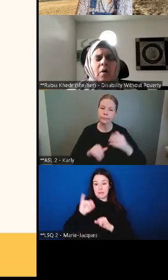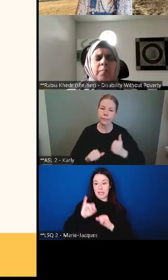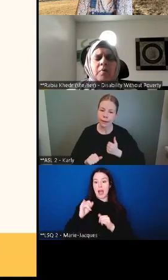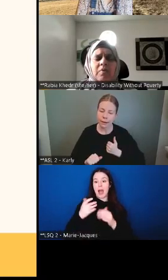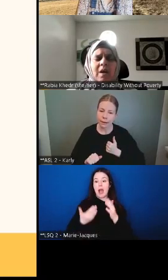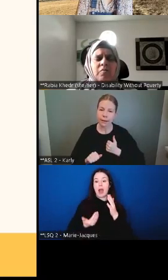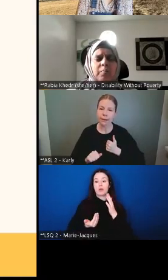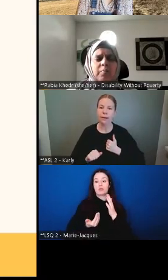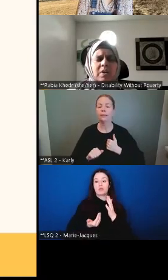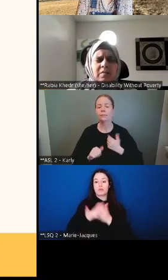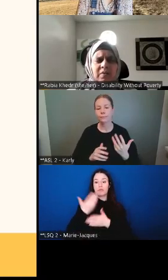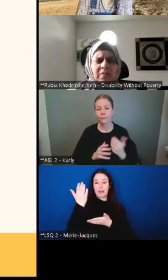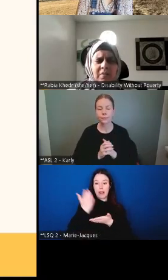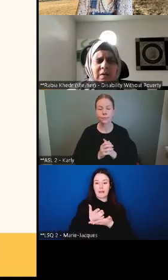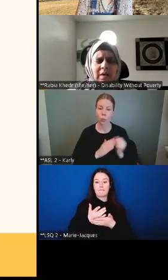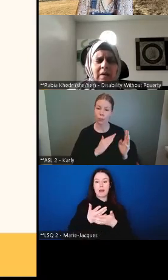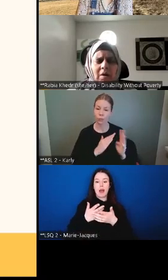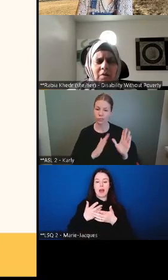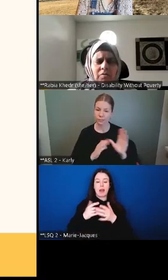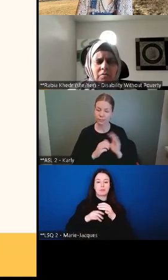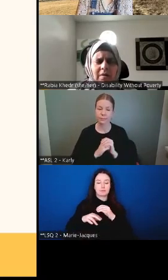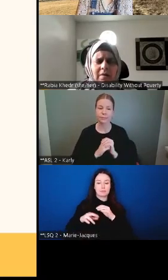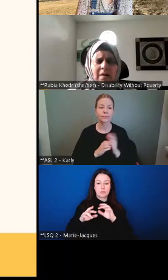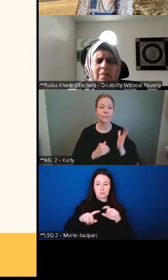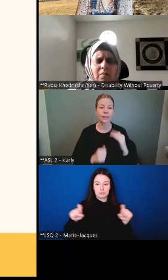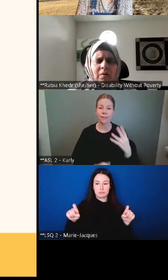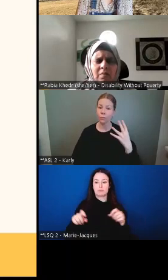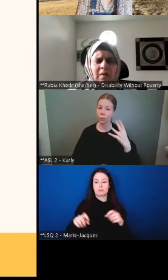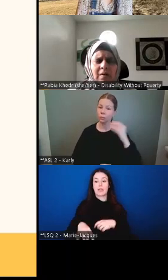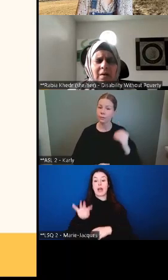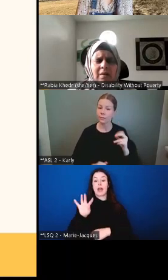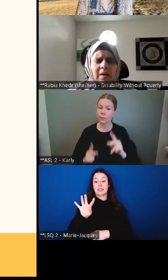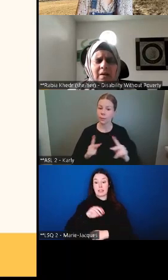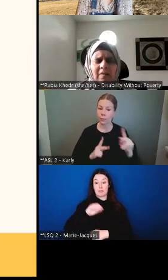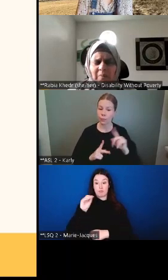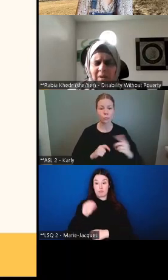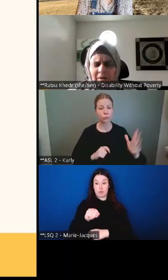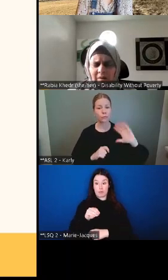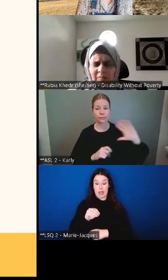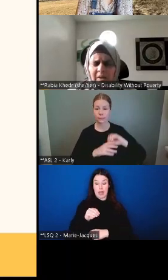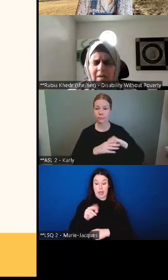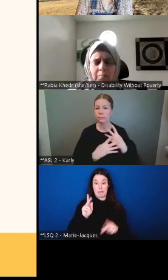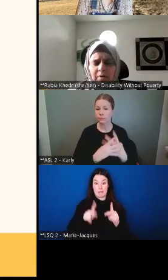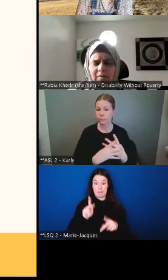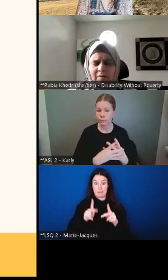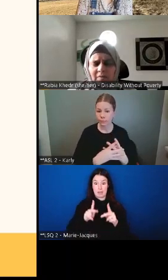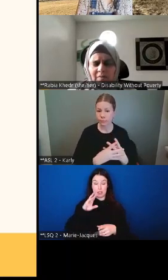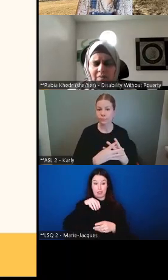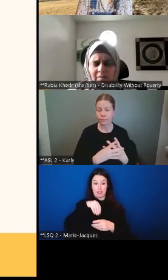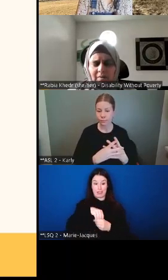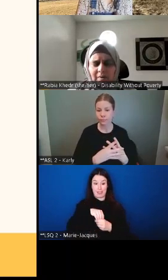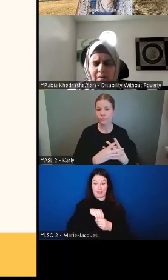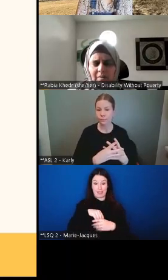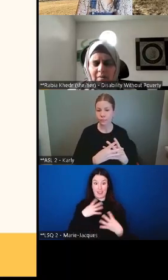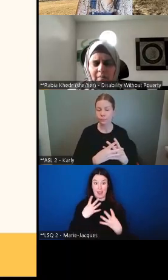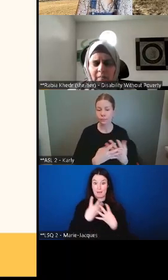4% were previously incarcerated. In other words, they experienced being imprisoned.